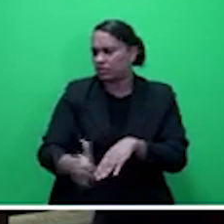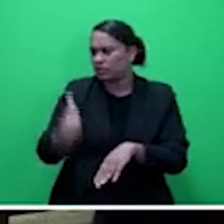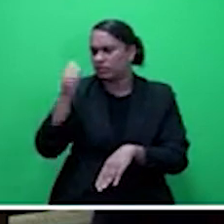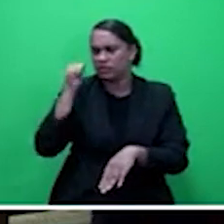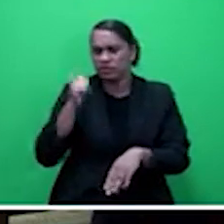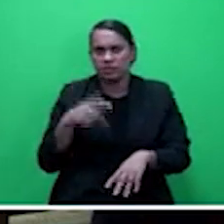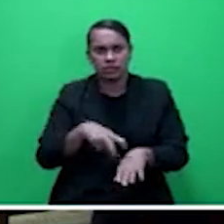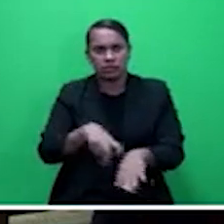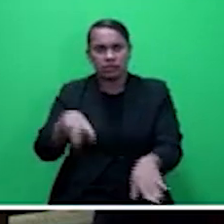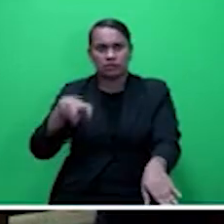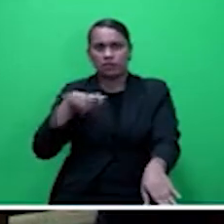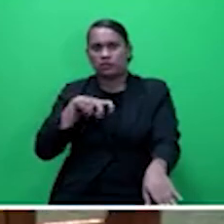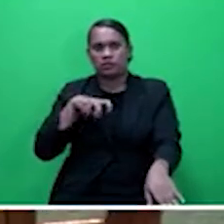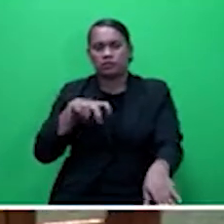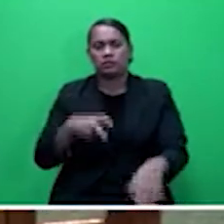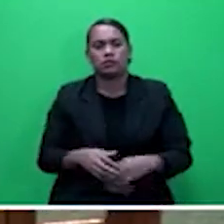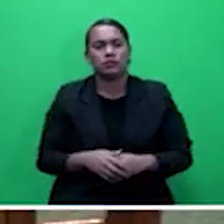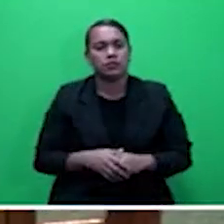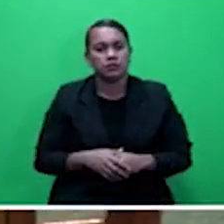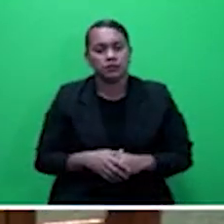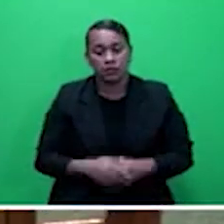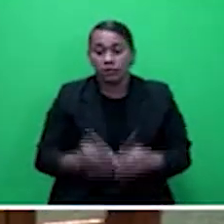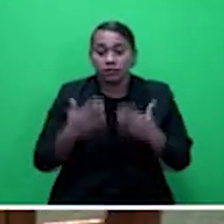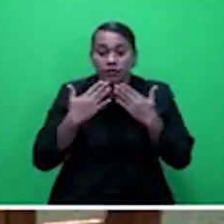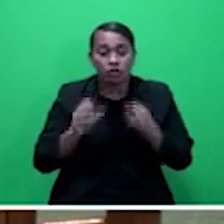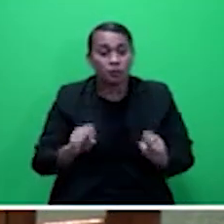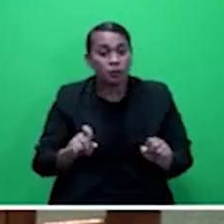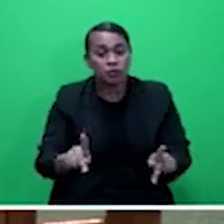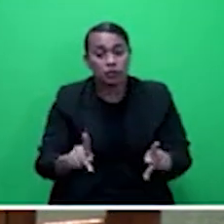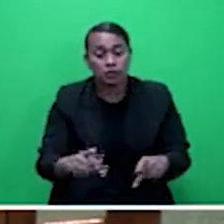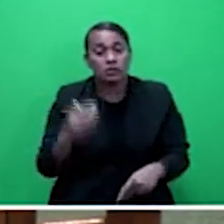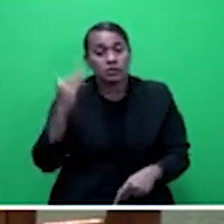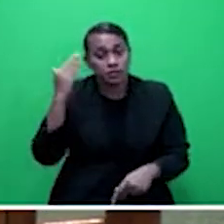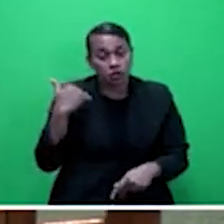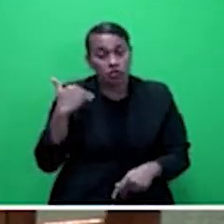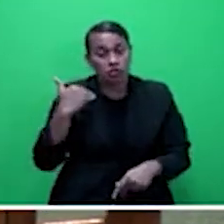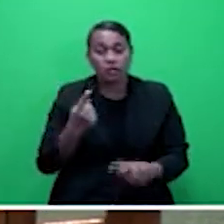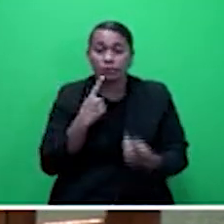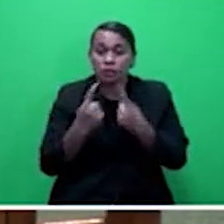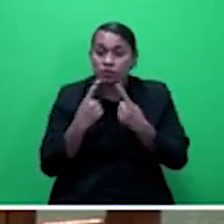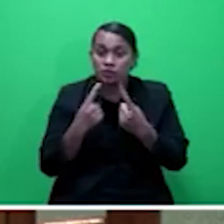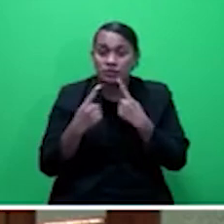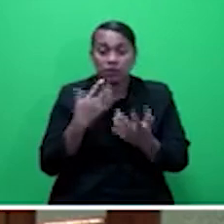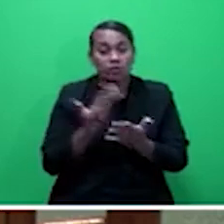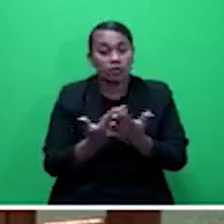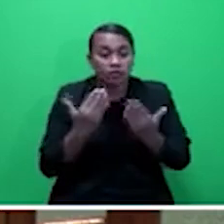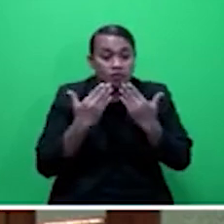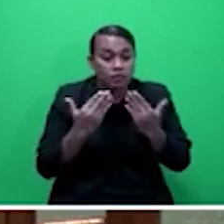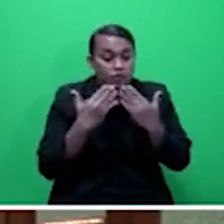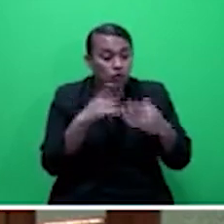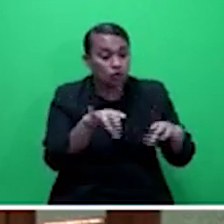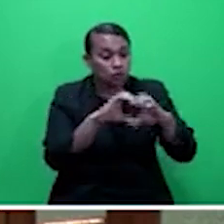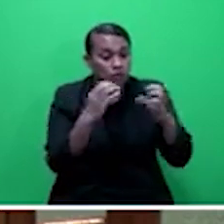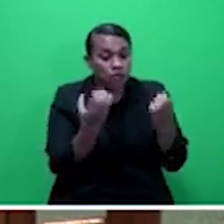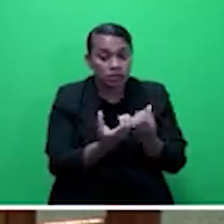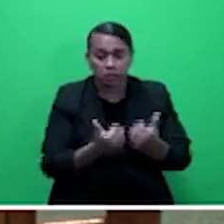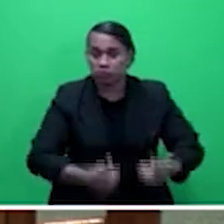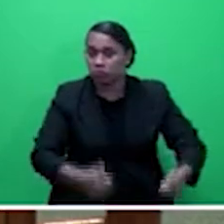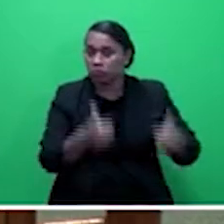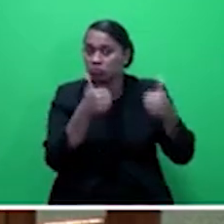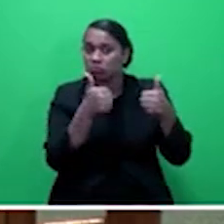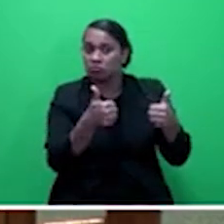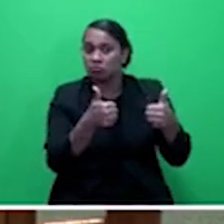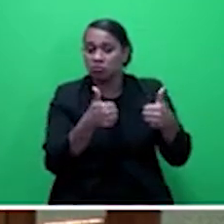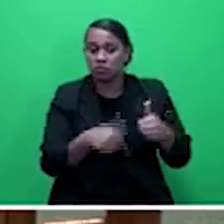I'm going to make a very brief contribution on this report. want to thank the committee for a very good set of recommendations.